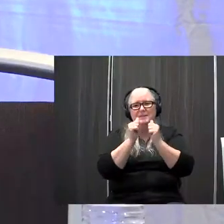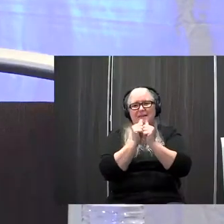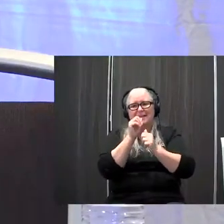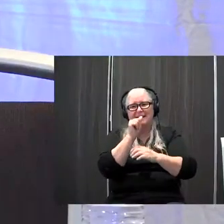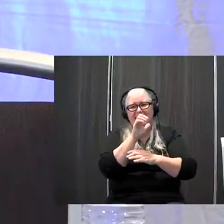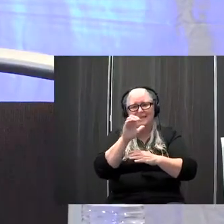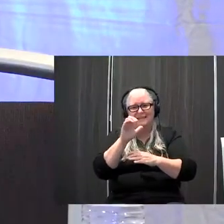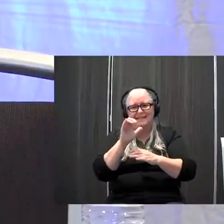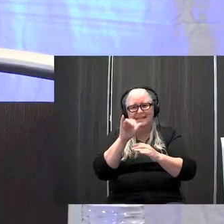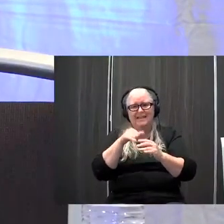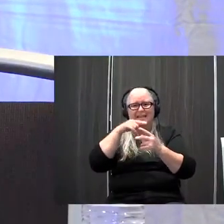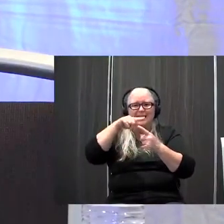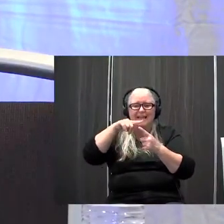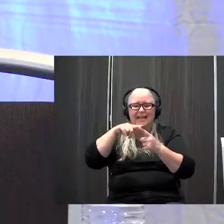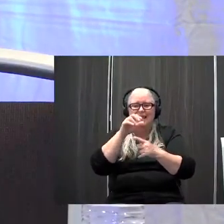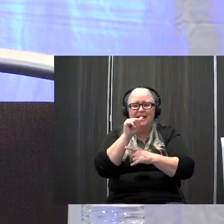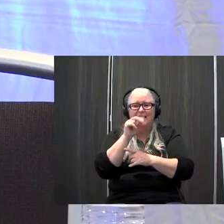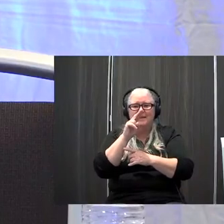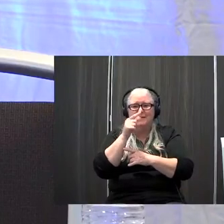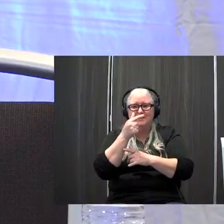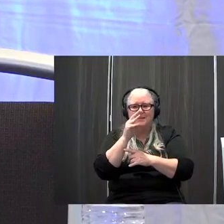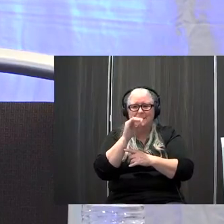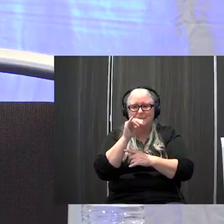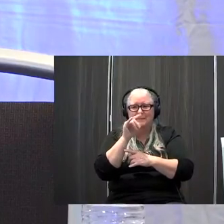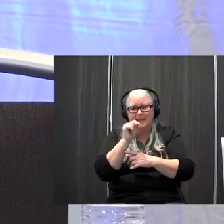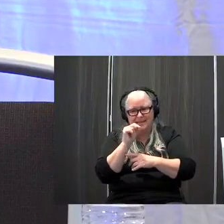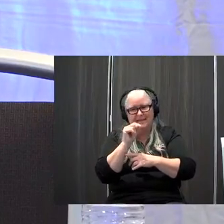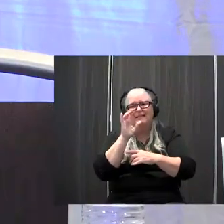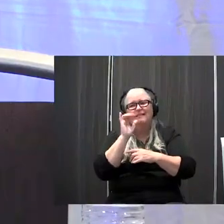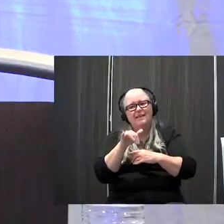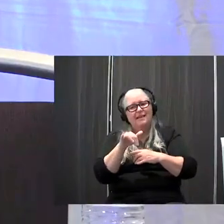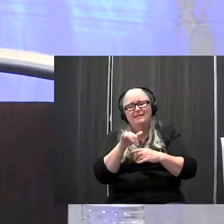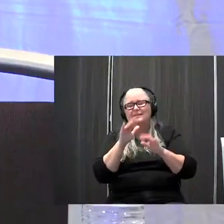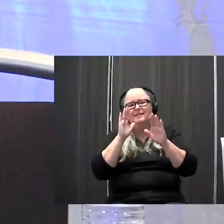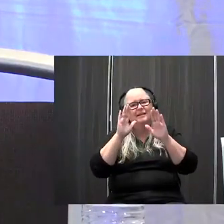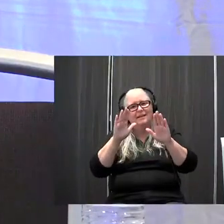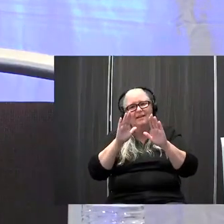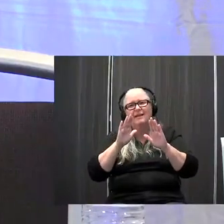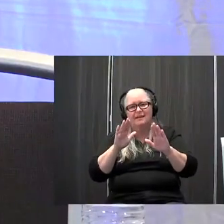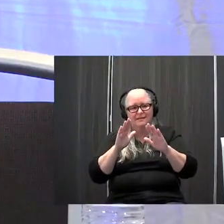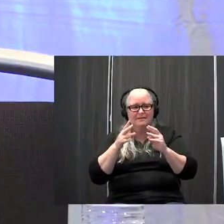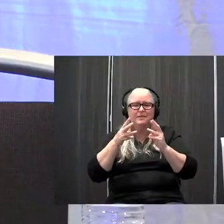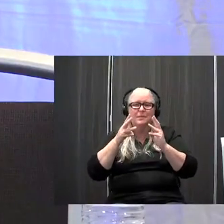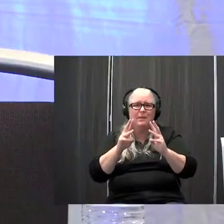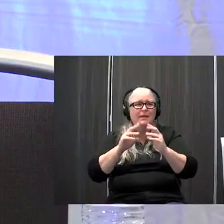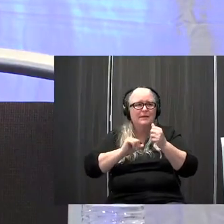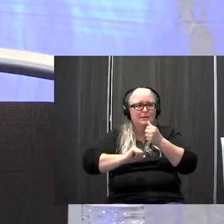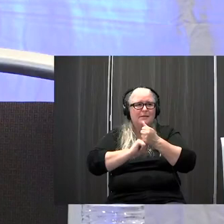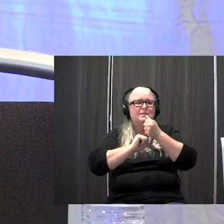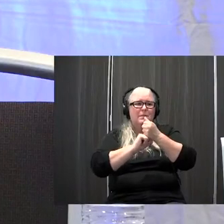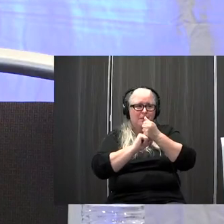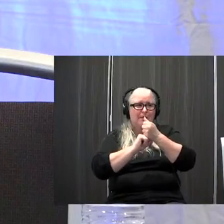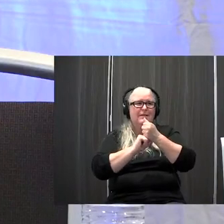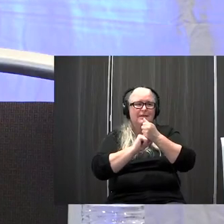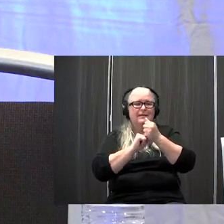AAC acronym and this is an excellent a speech device is an excellent way to support um